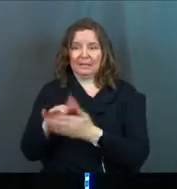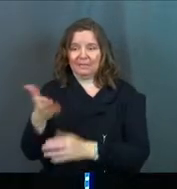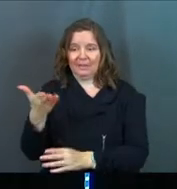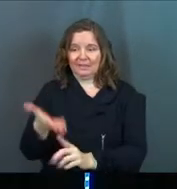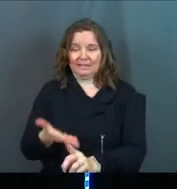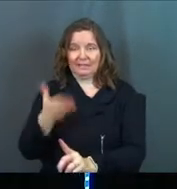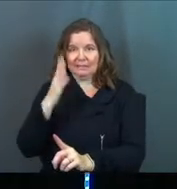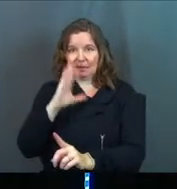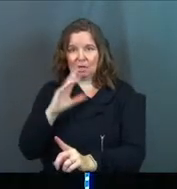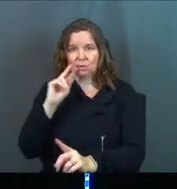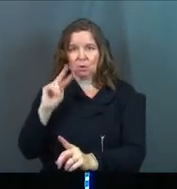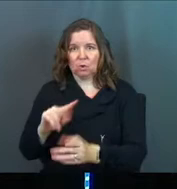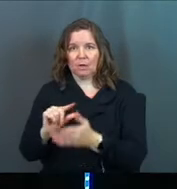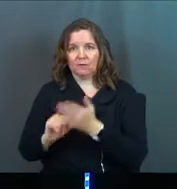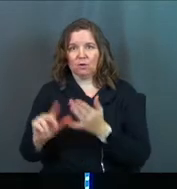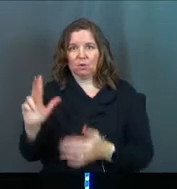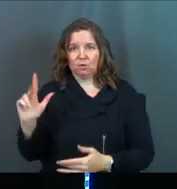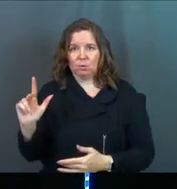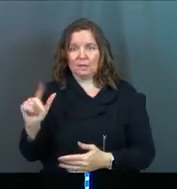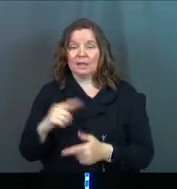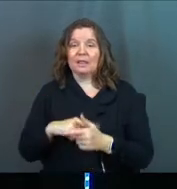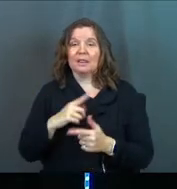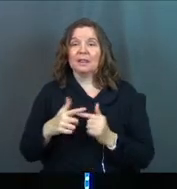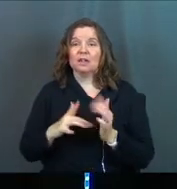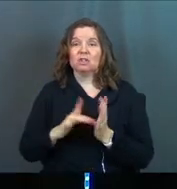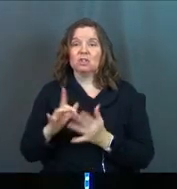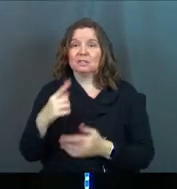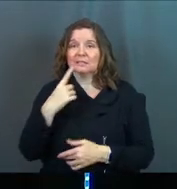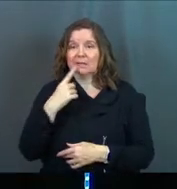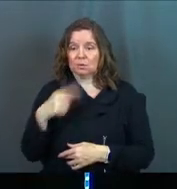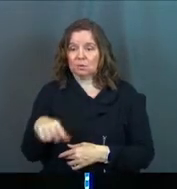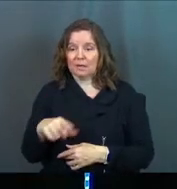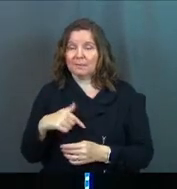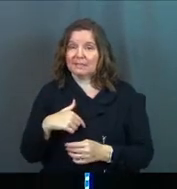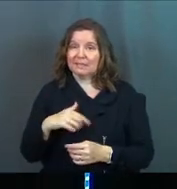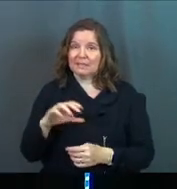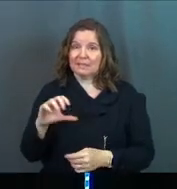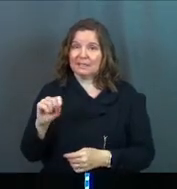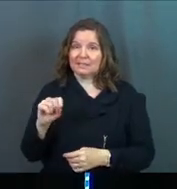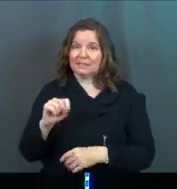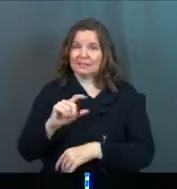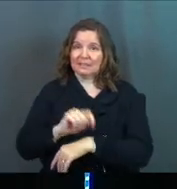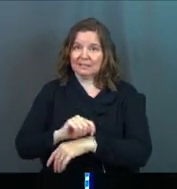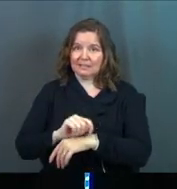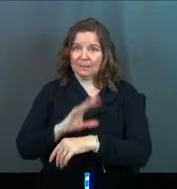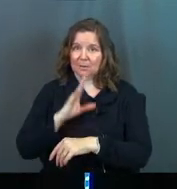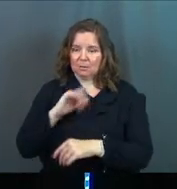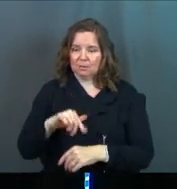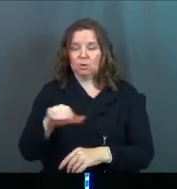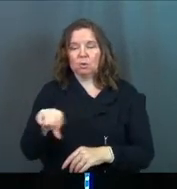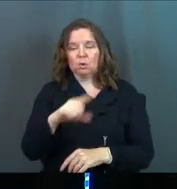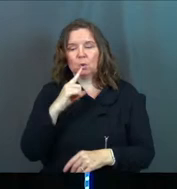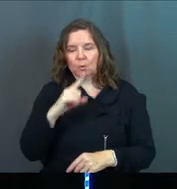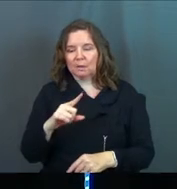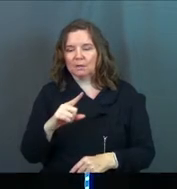that he's God. So look at verse 23. Then Jesus said to them, he's in the synagogue talking to them. He says,